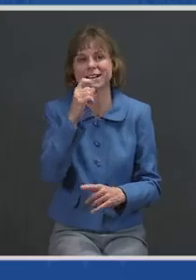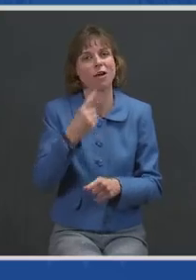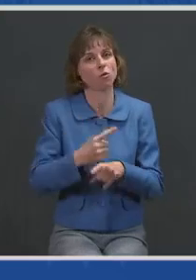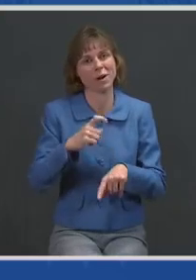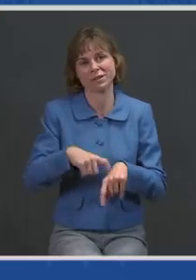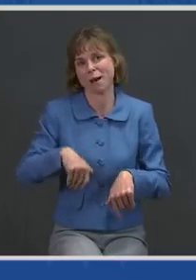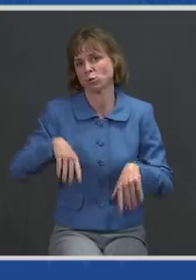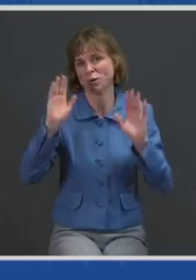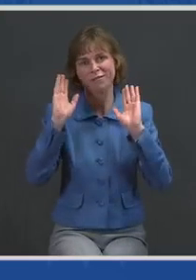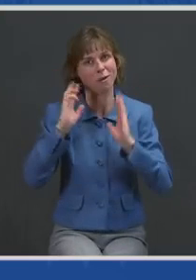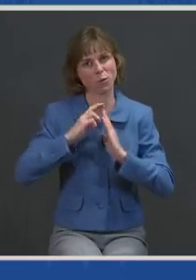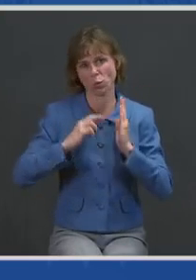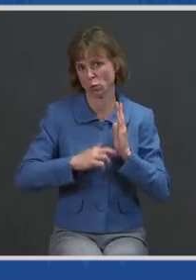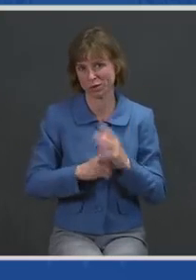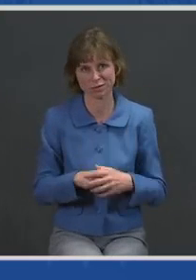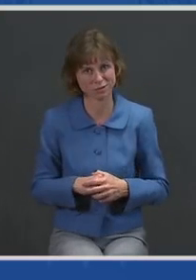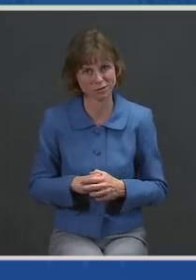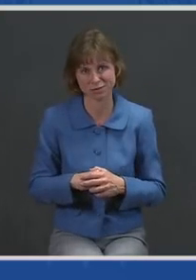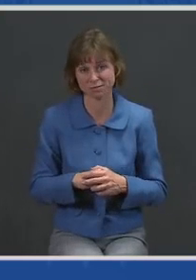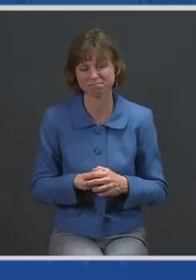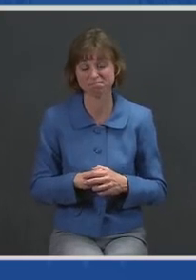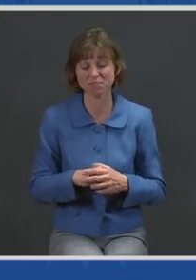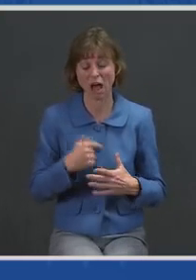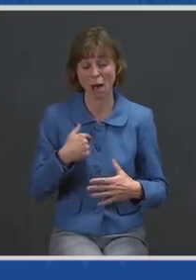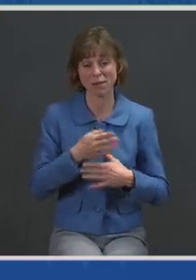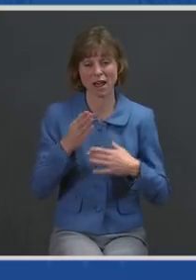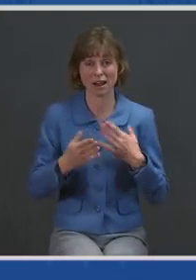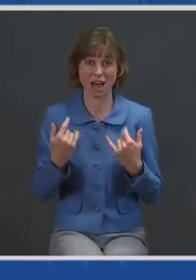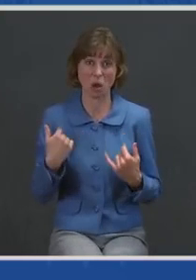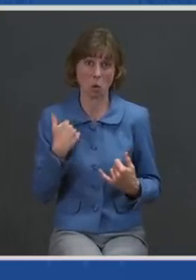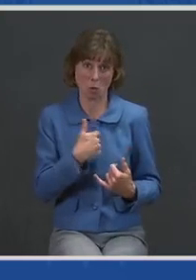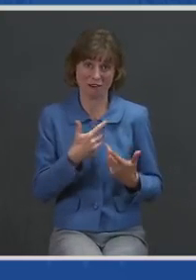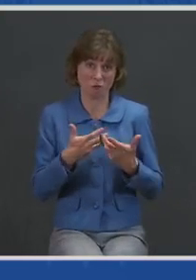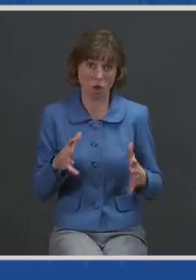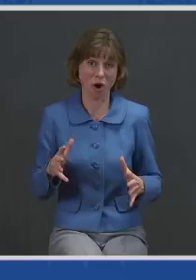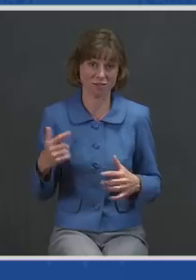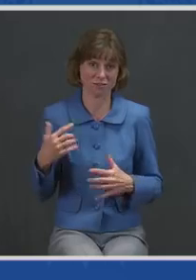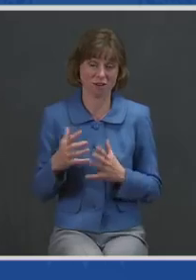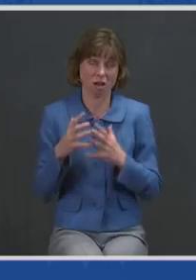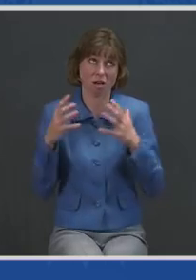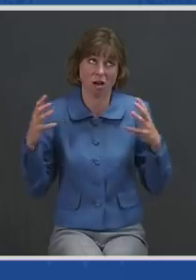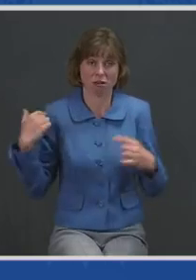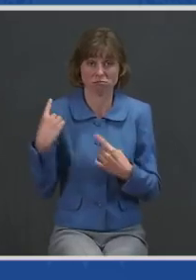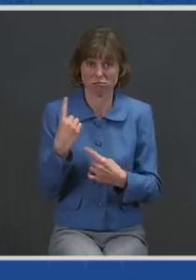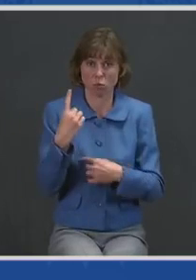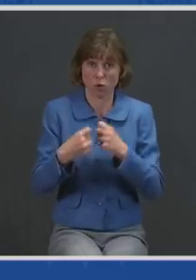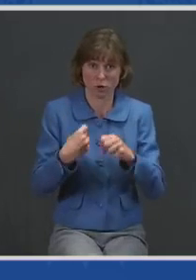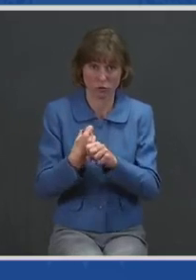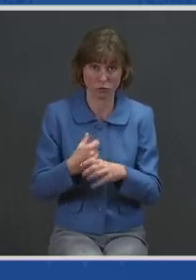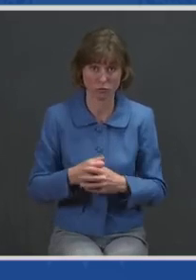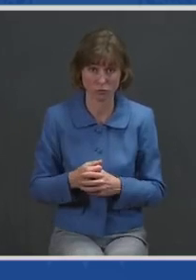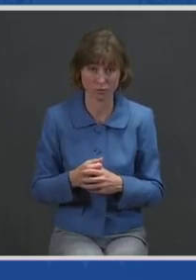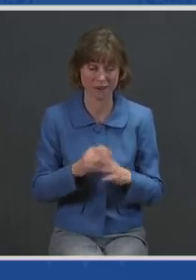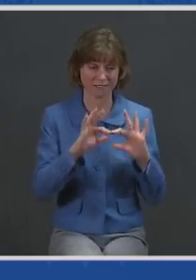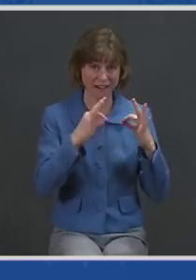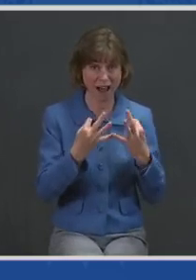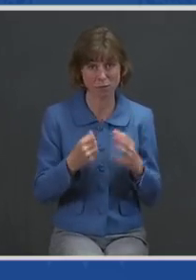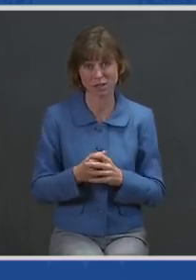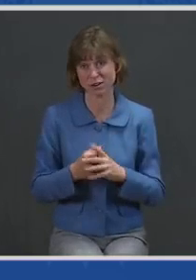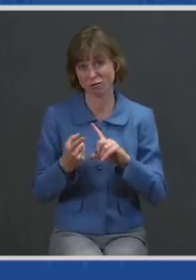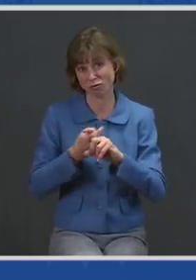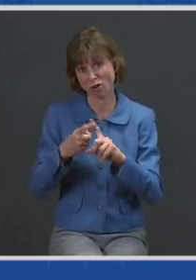I'll close with this. We've lost so much over the last year. We've lost family and friends.